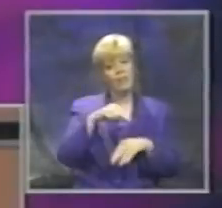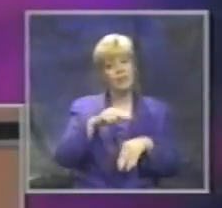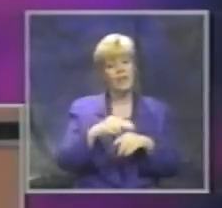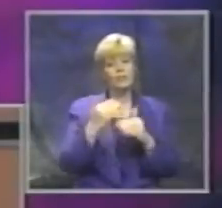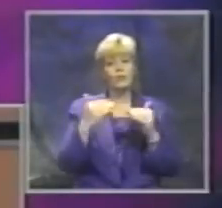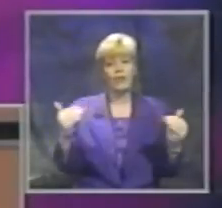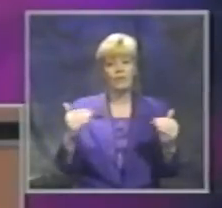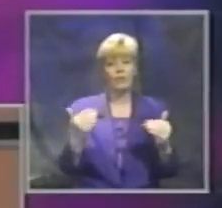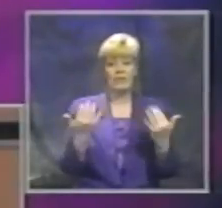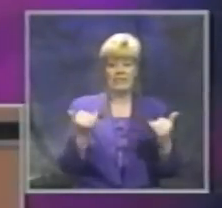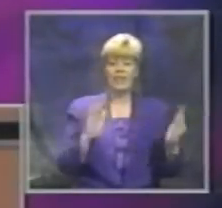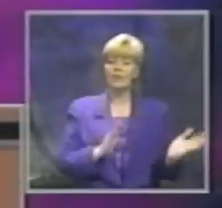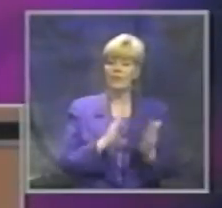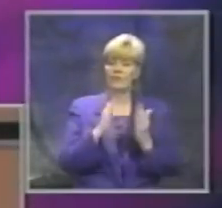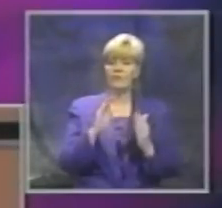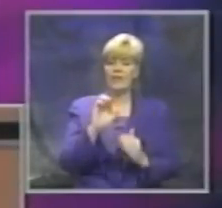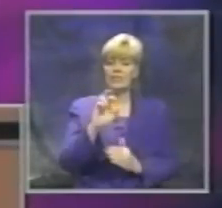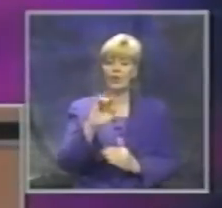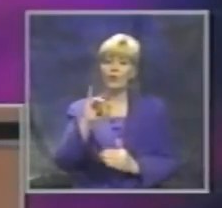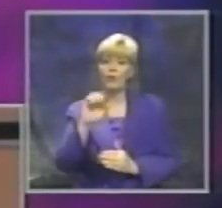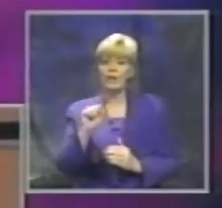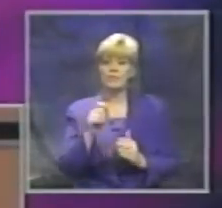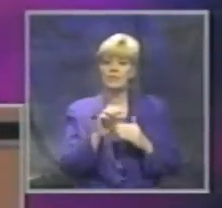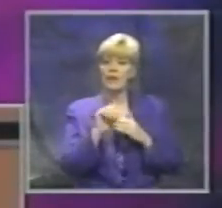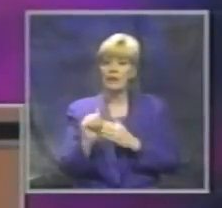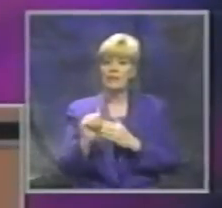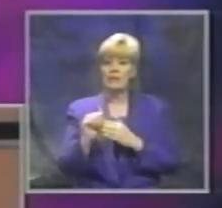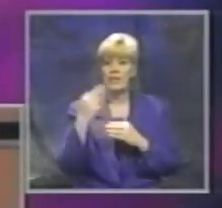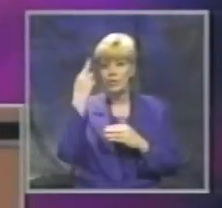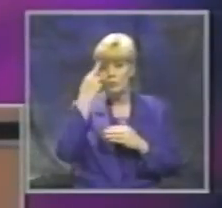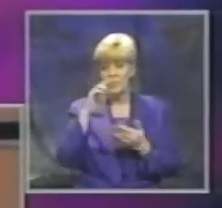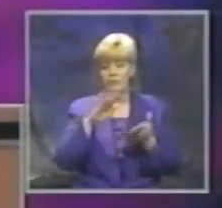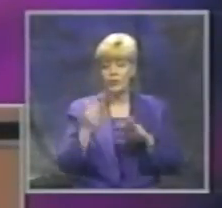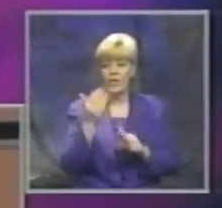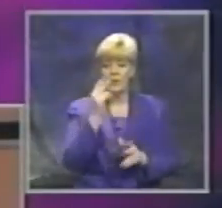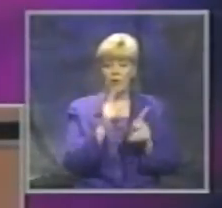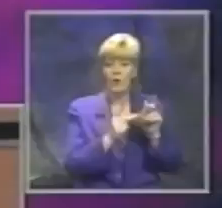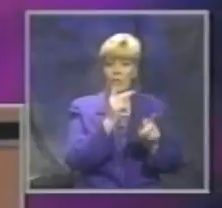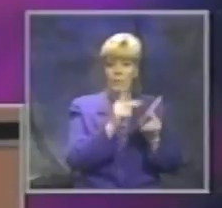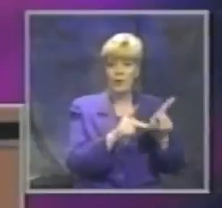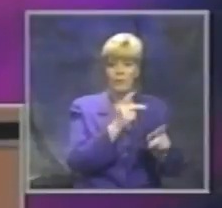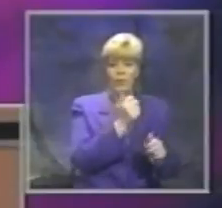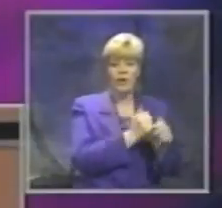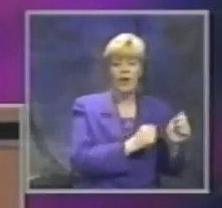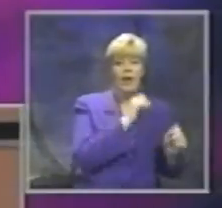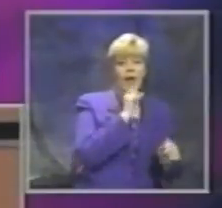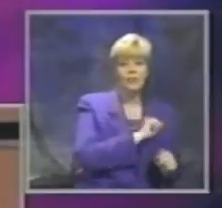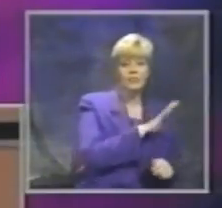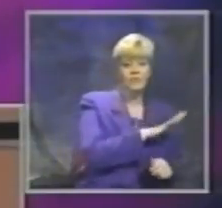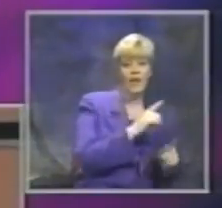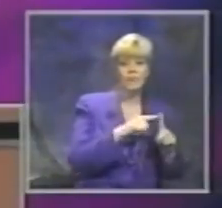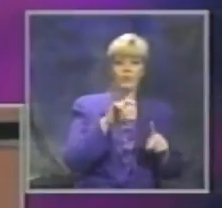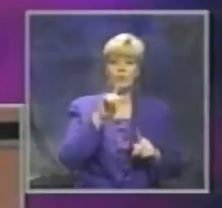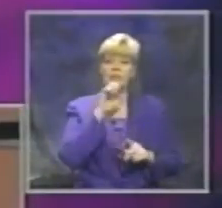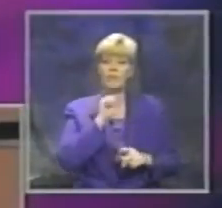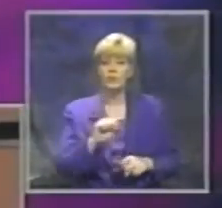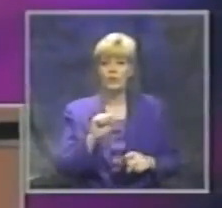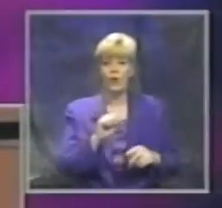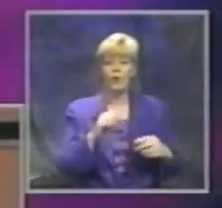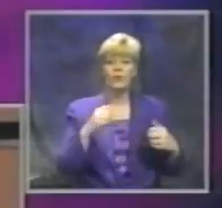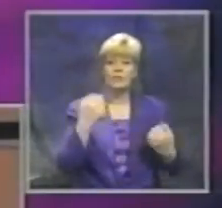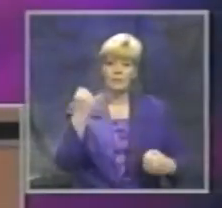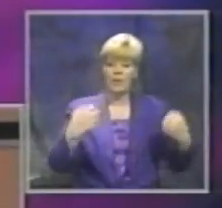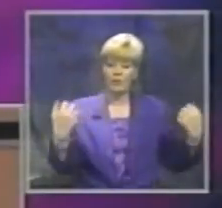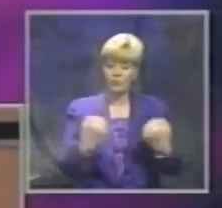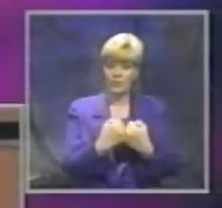We're facing a crisis today. The leading cause of death for persons each age from 5 to 27 is motor vehicle injuries, and traffic